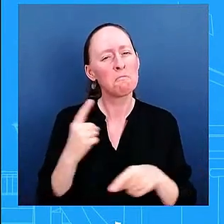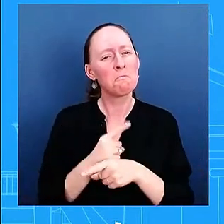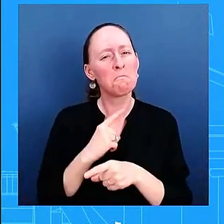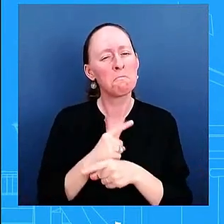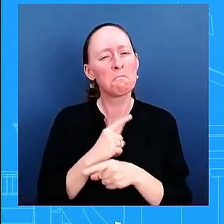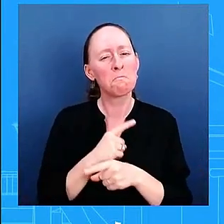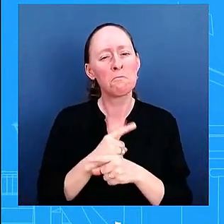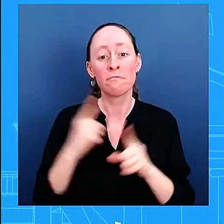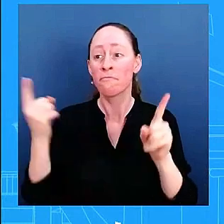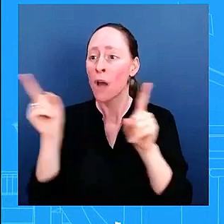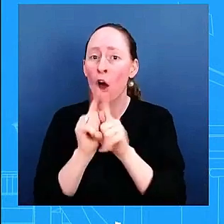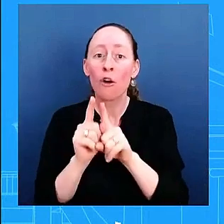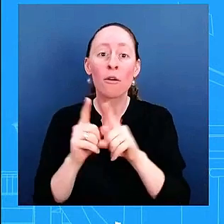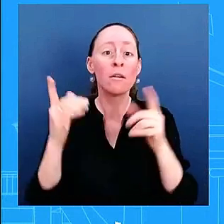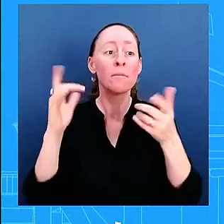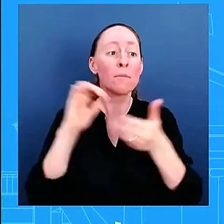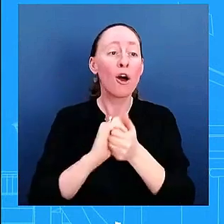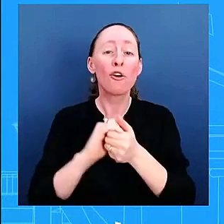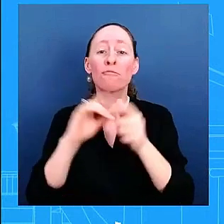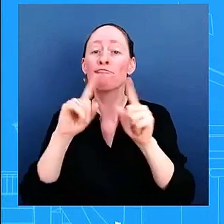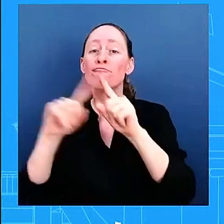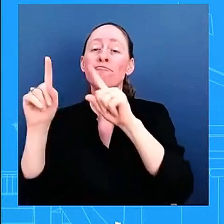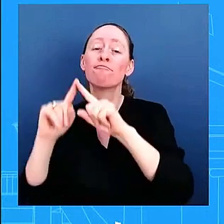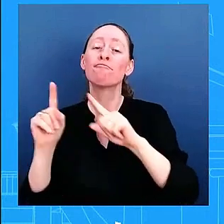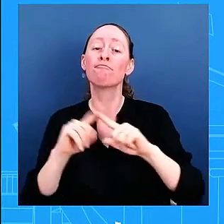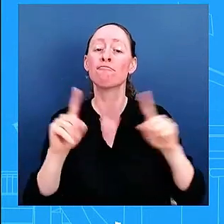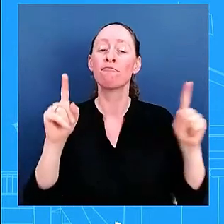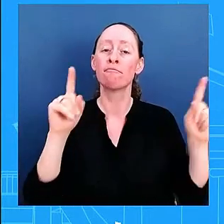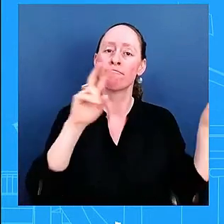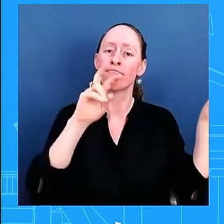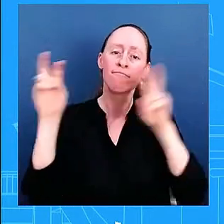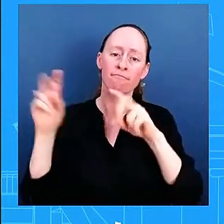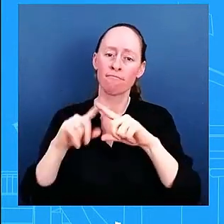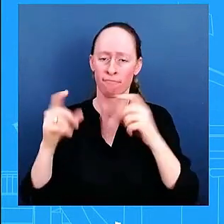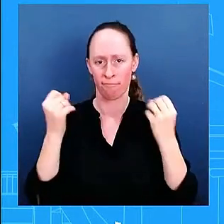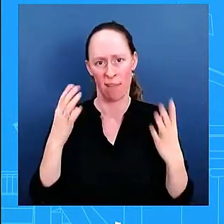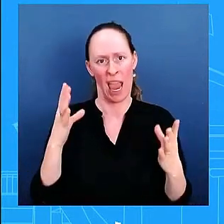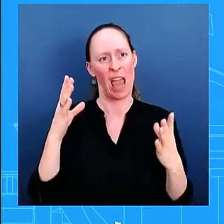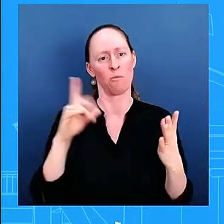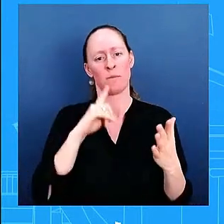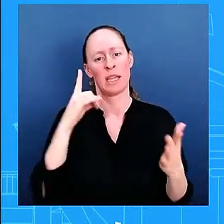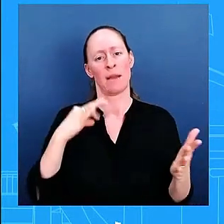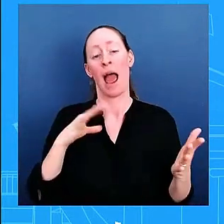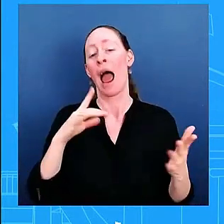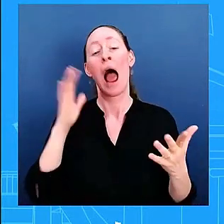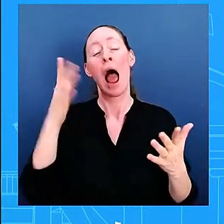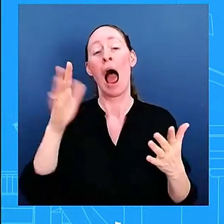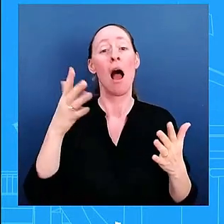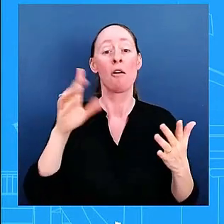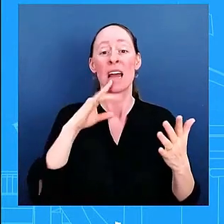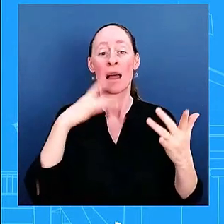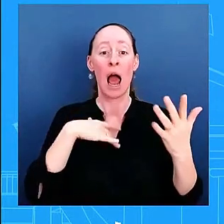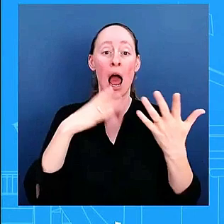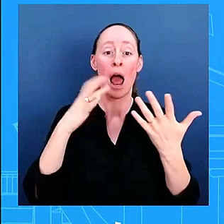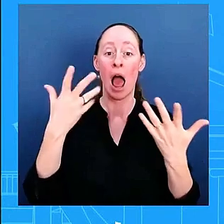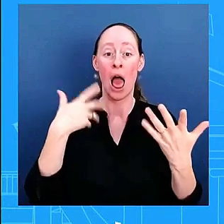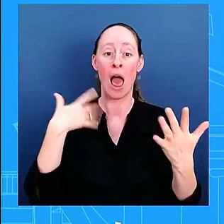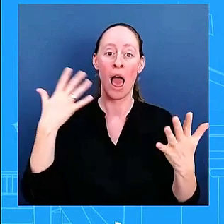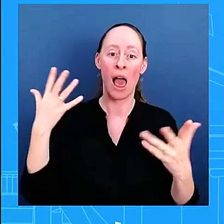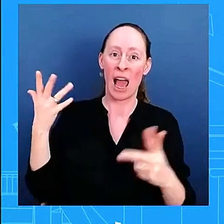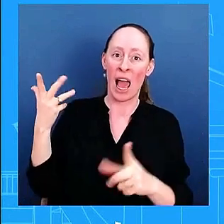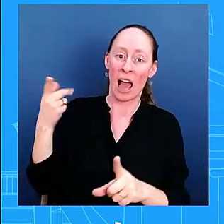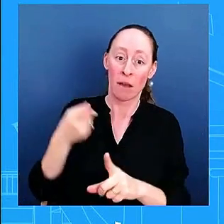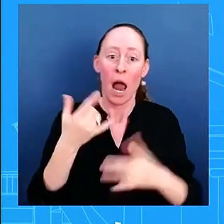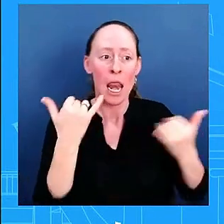needs of the american people and this is what you're going to see i'm not i cannot speak for uh the vice president's campaign she's doing what she